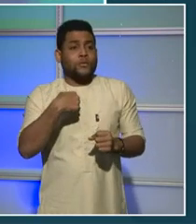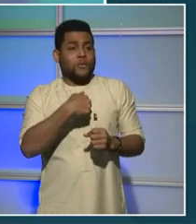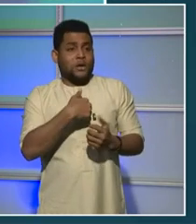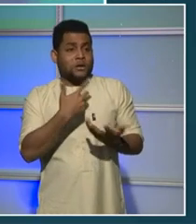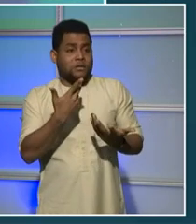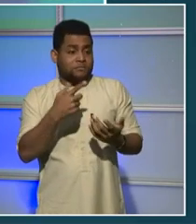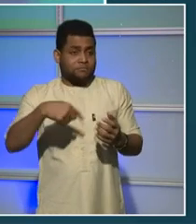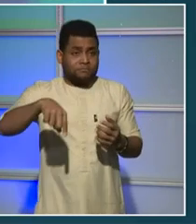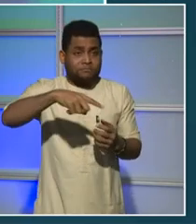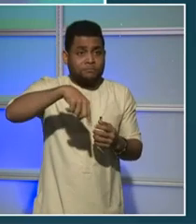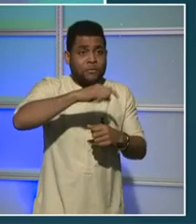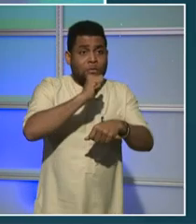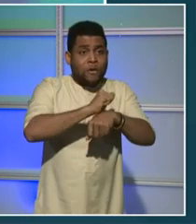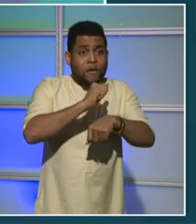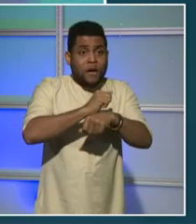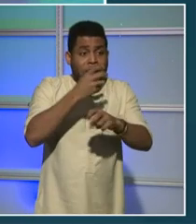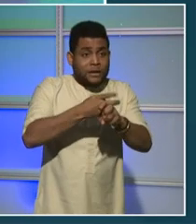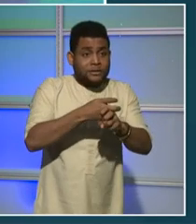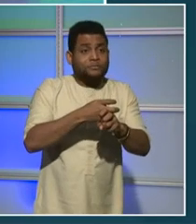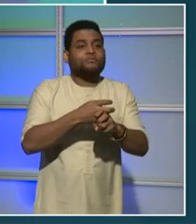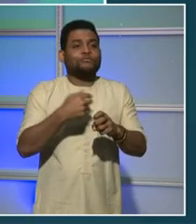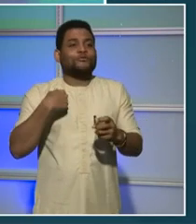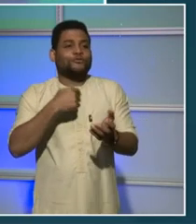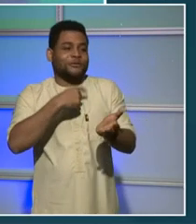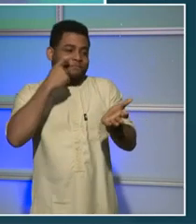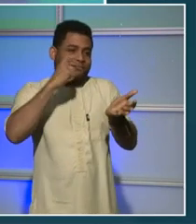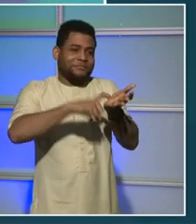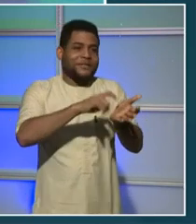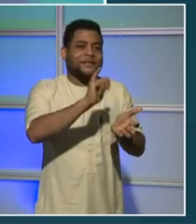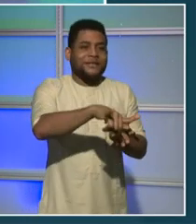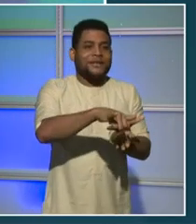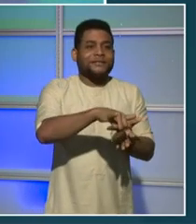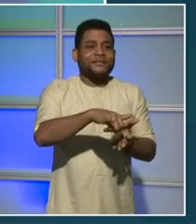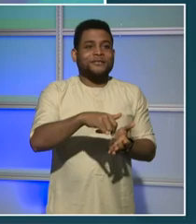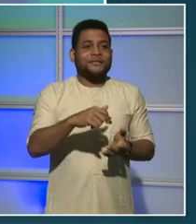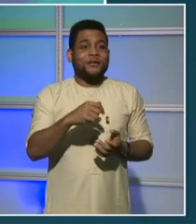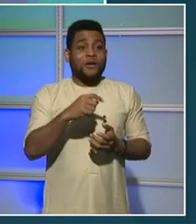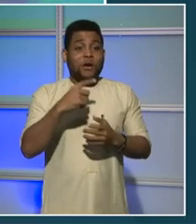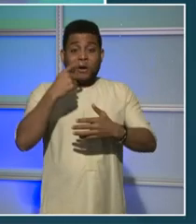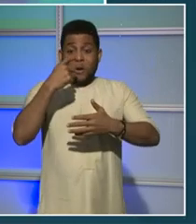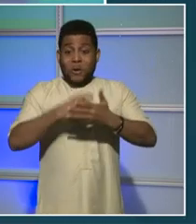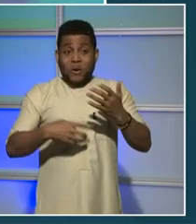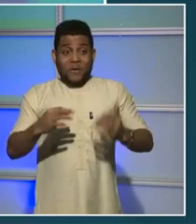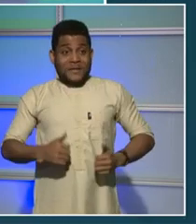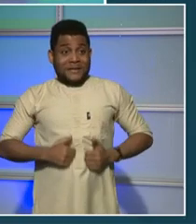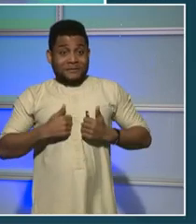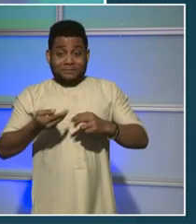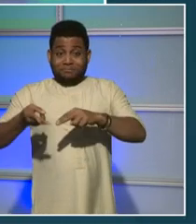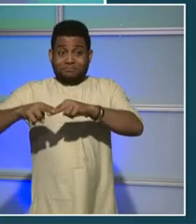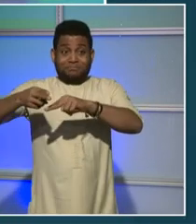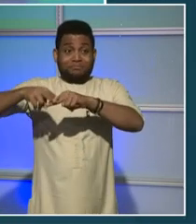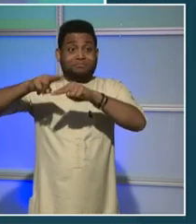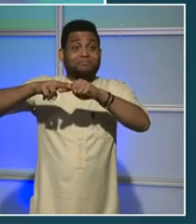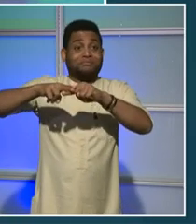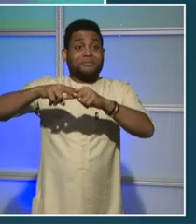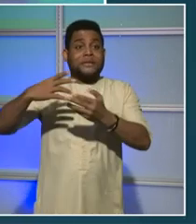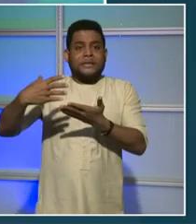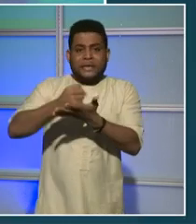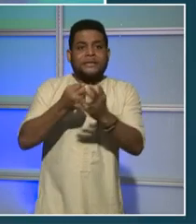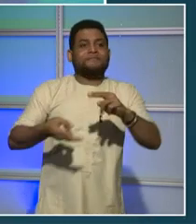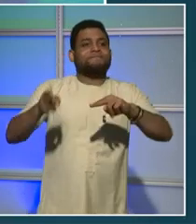recognizing their increasing cost of living and the valuable support and work that they do. So thank you for highlighting